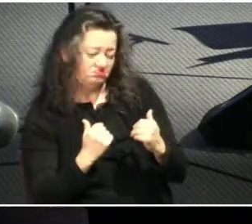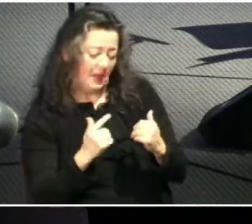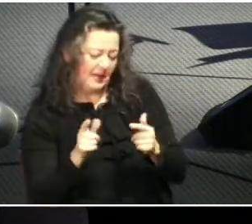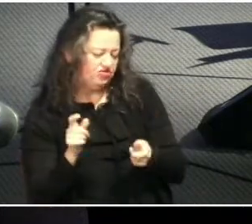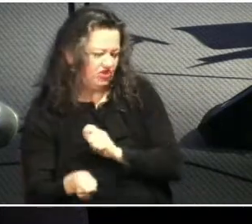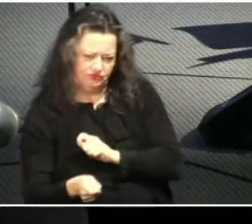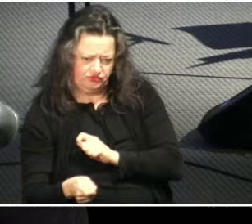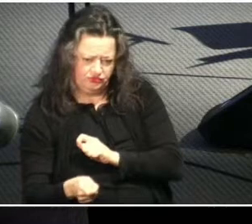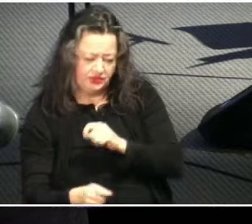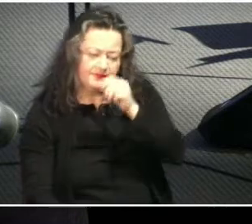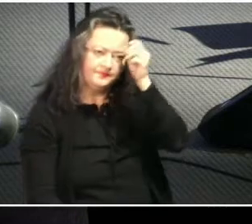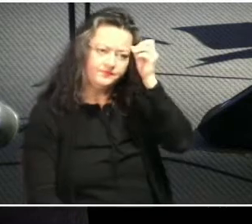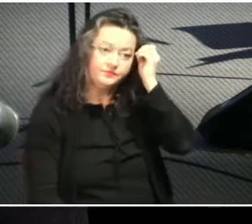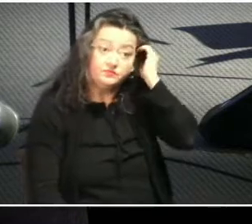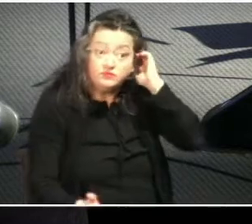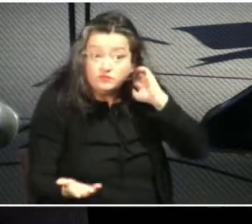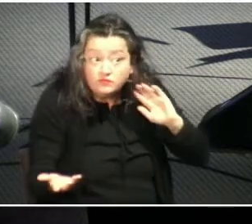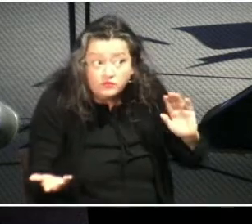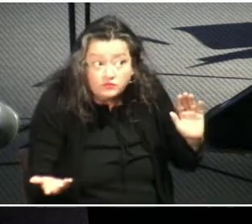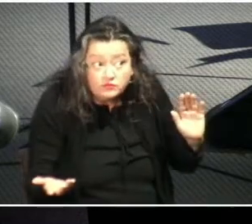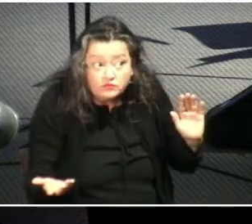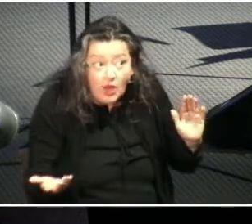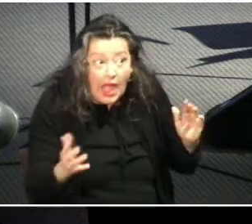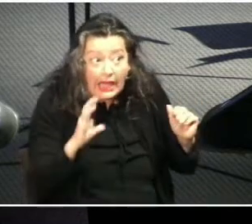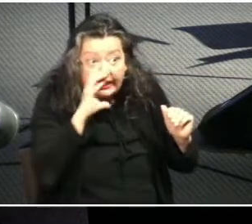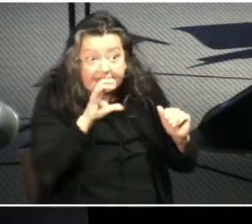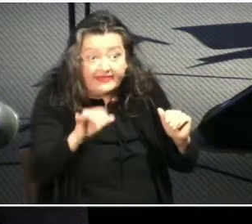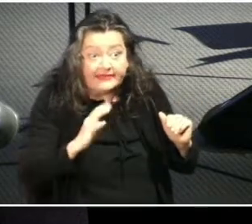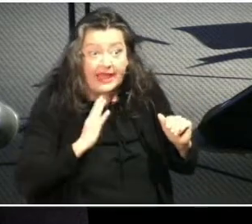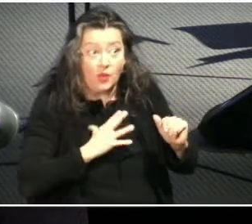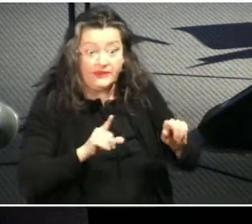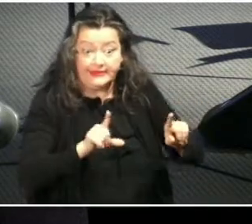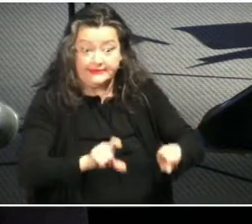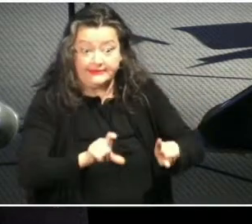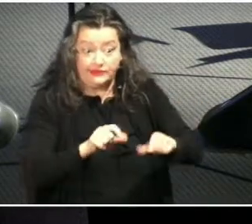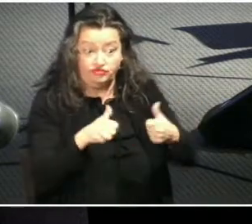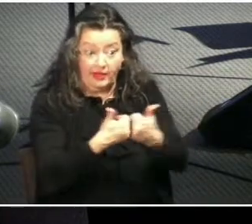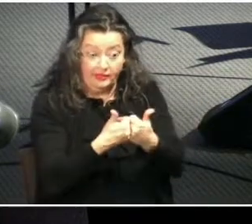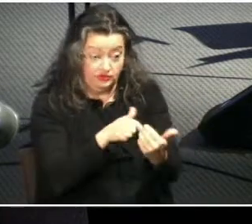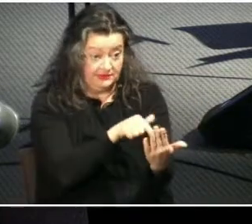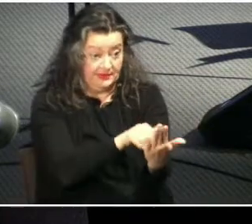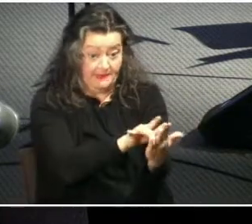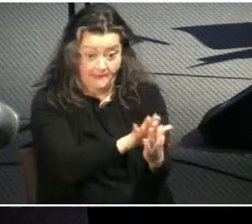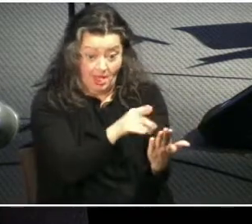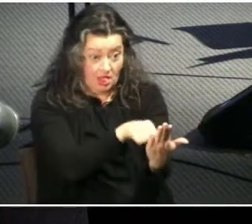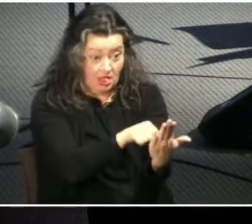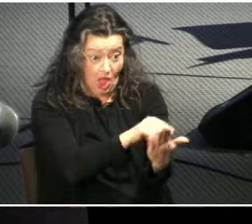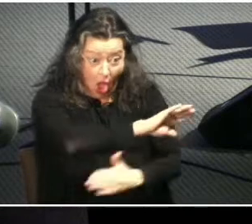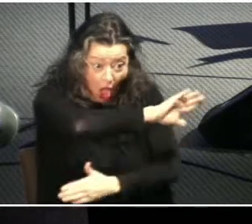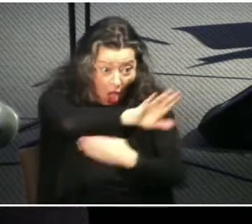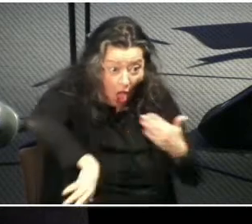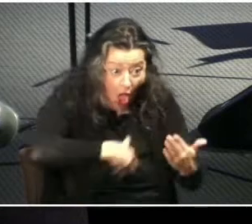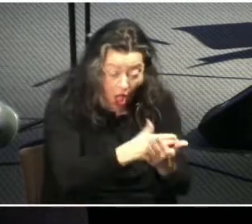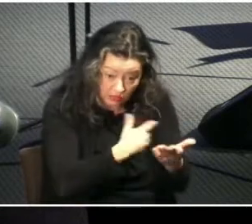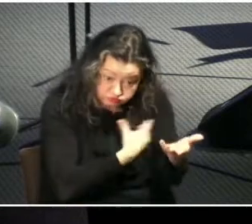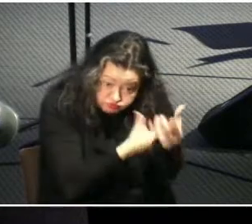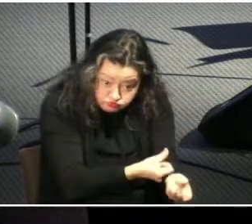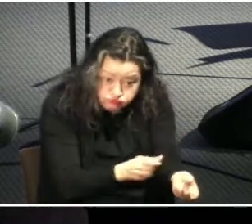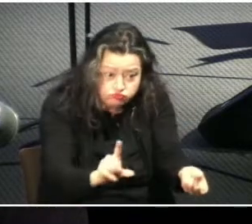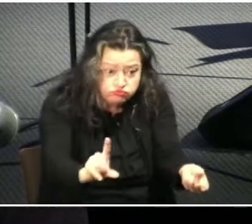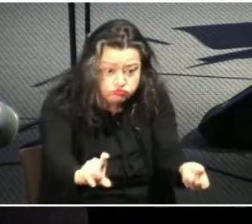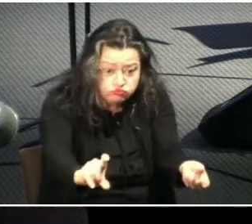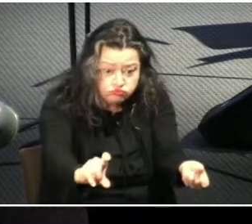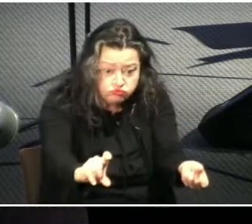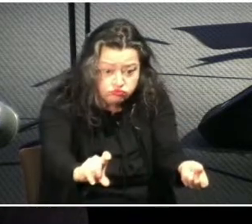do we believe that everything the bible asserts is true do we believe it must be